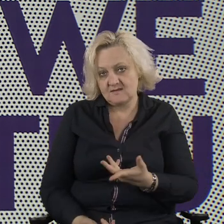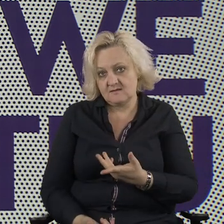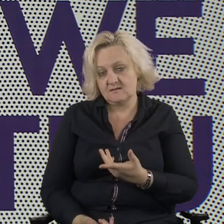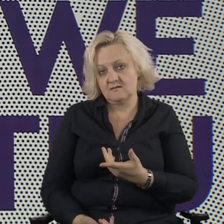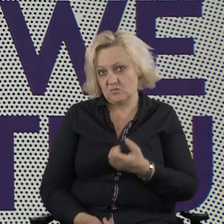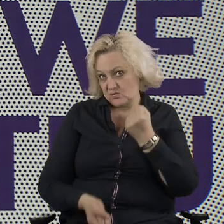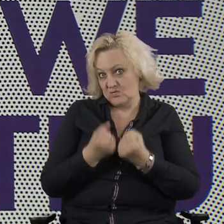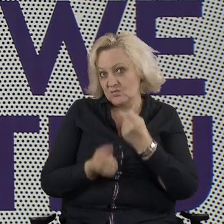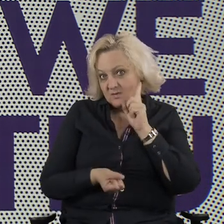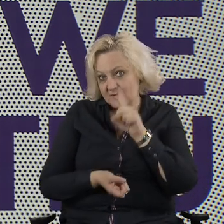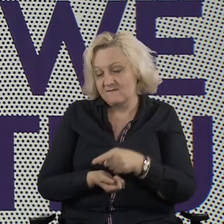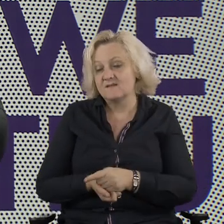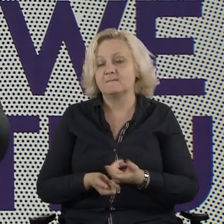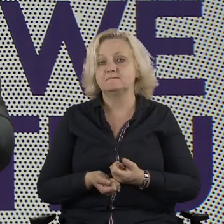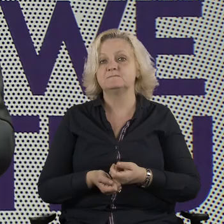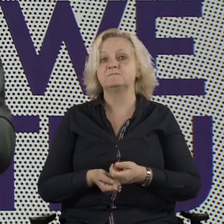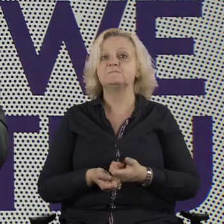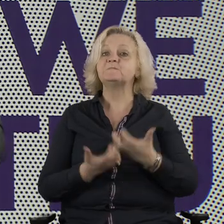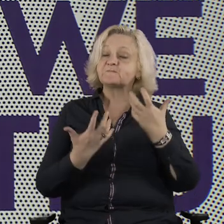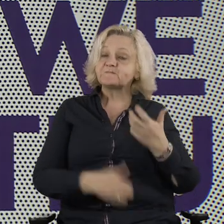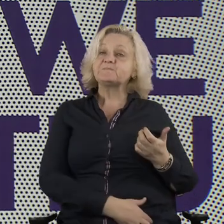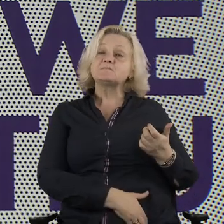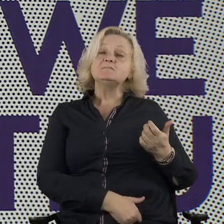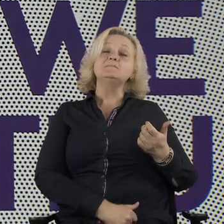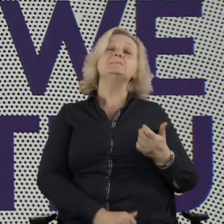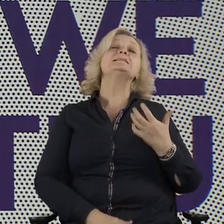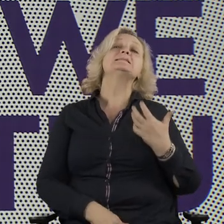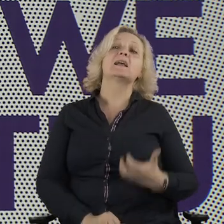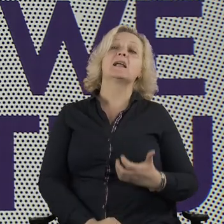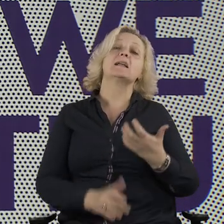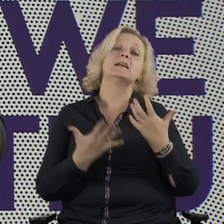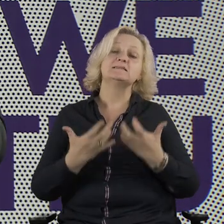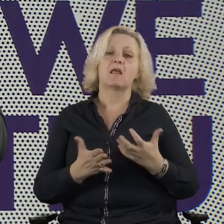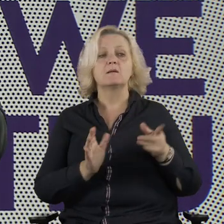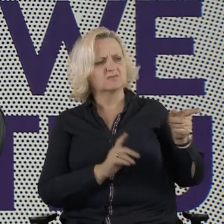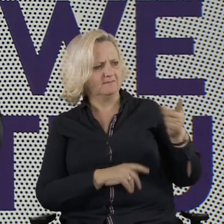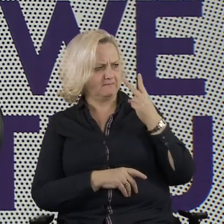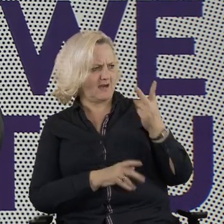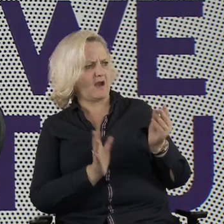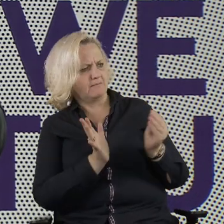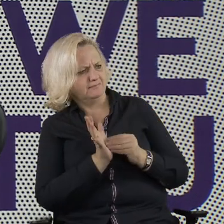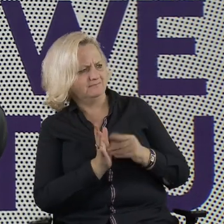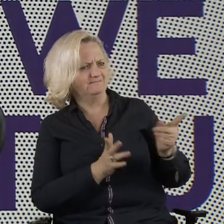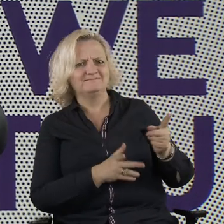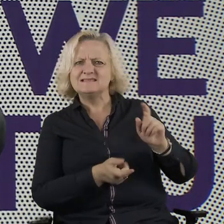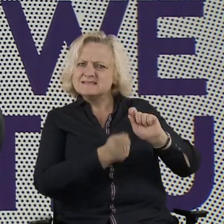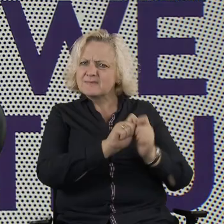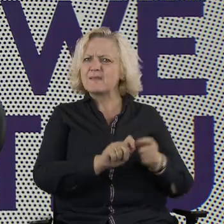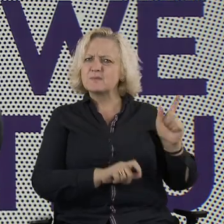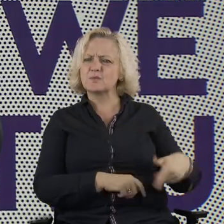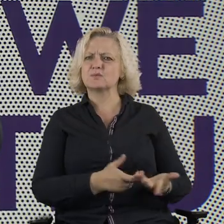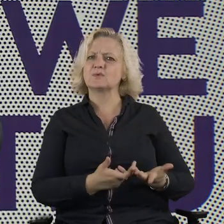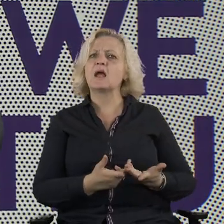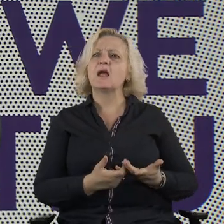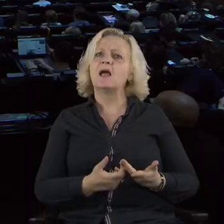up a particular habit. Just think of it, politicians and businesses for that matter, they don't get pressured easily